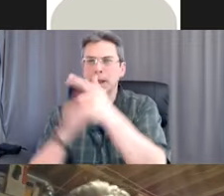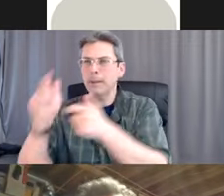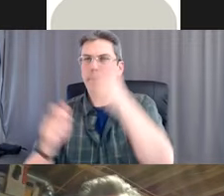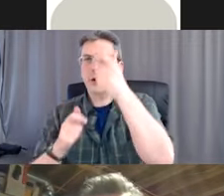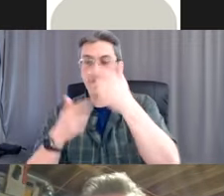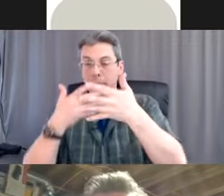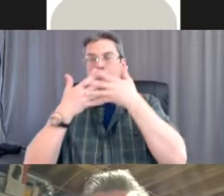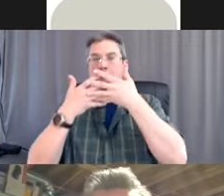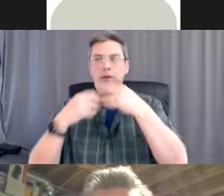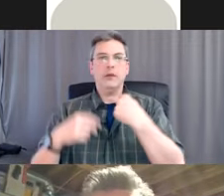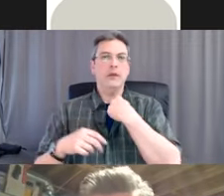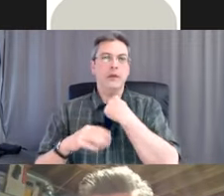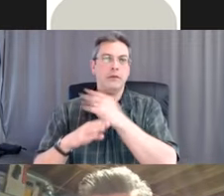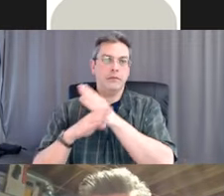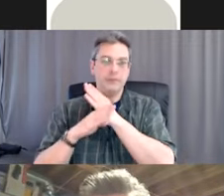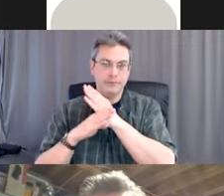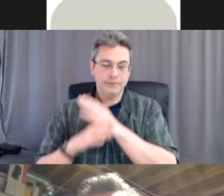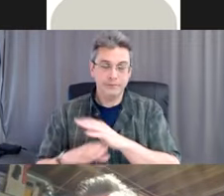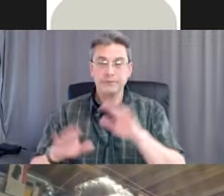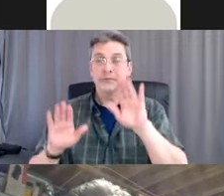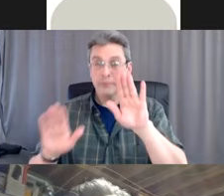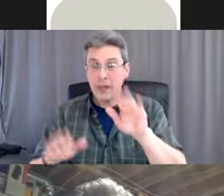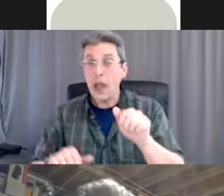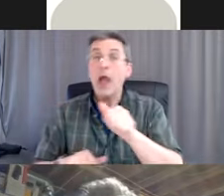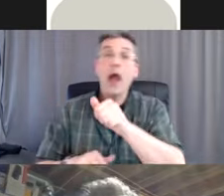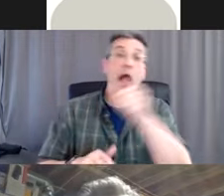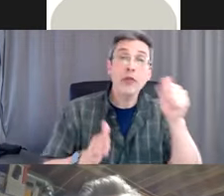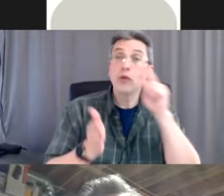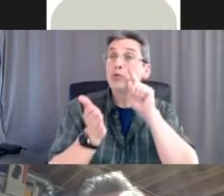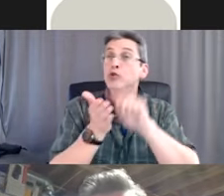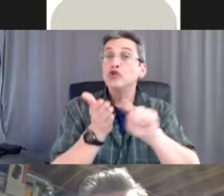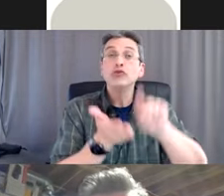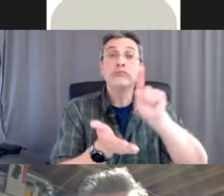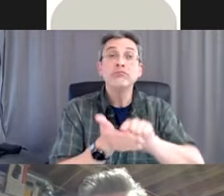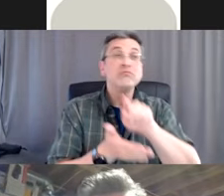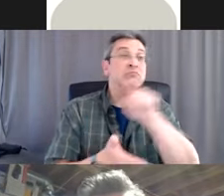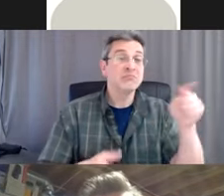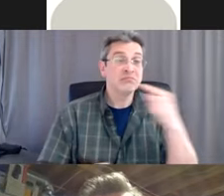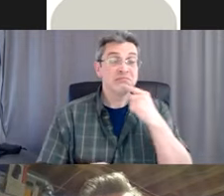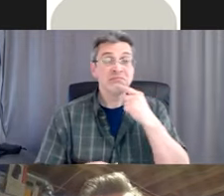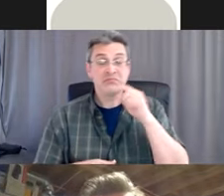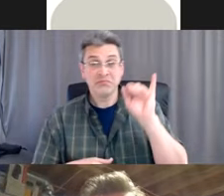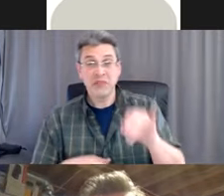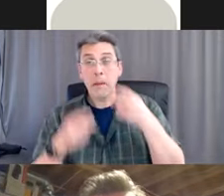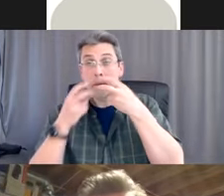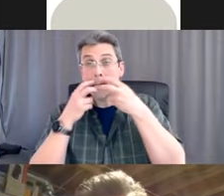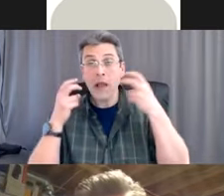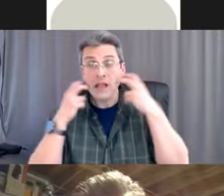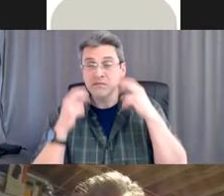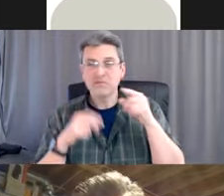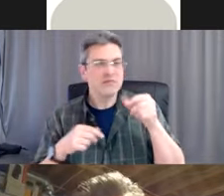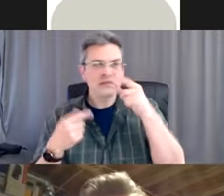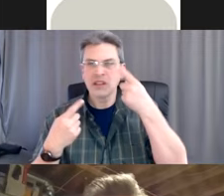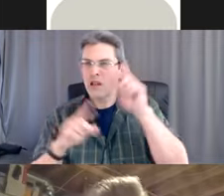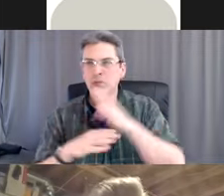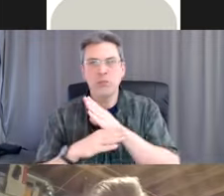masks don't protect you. As a healthcare worker of 42 years,